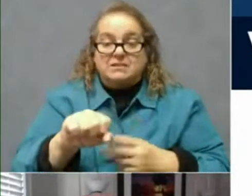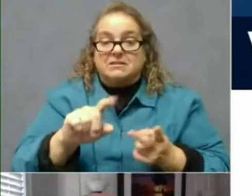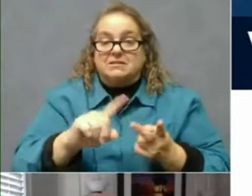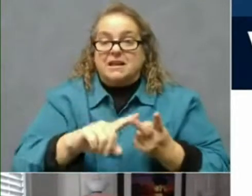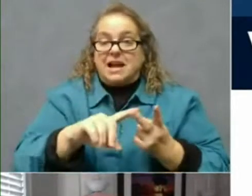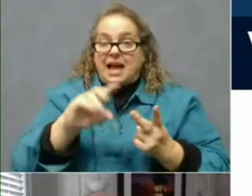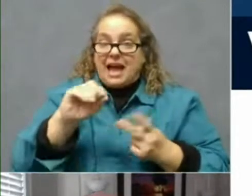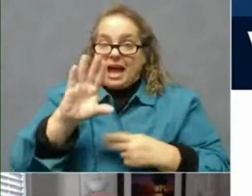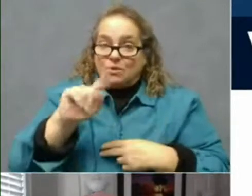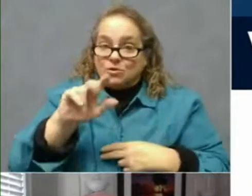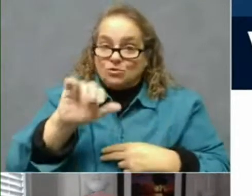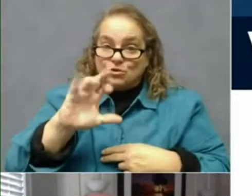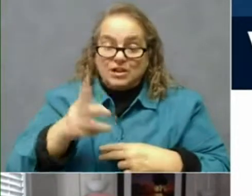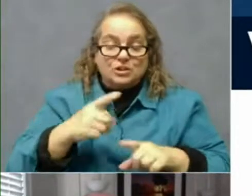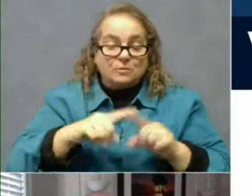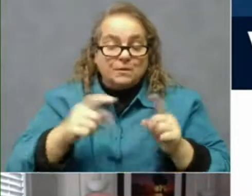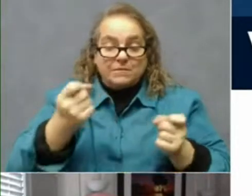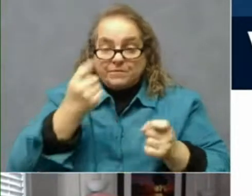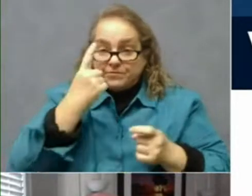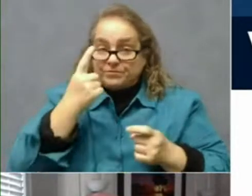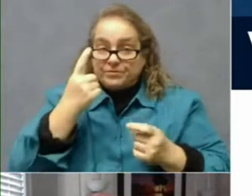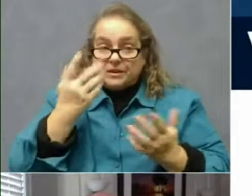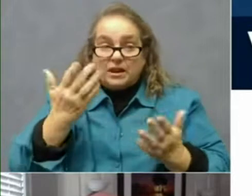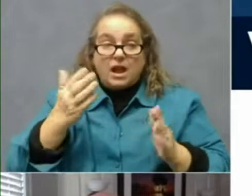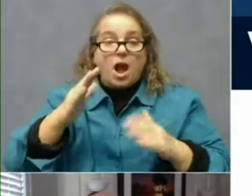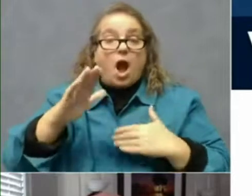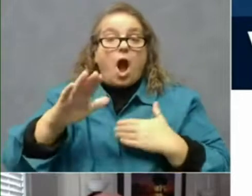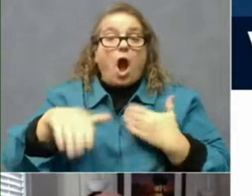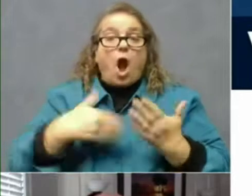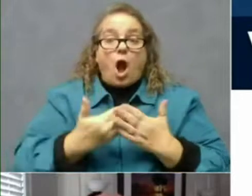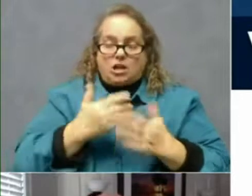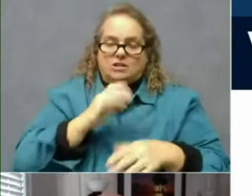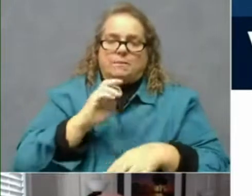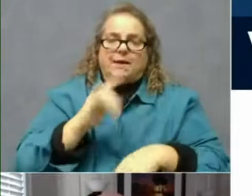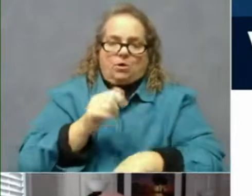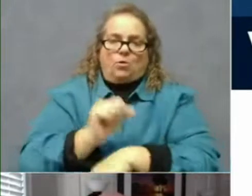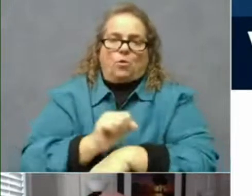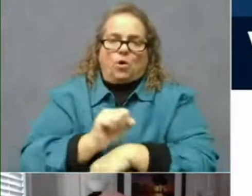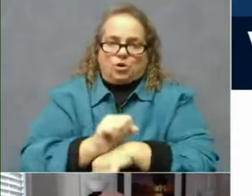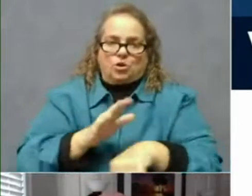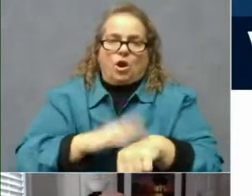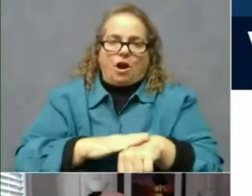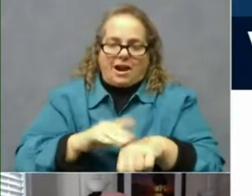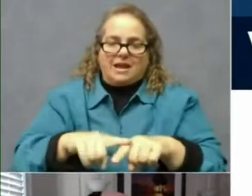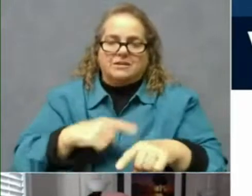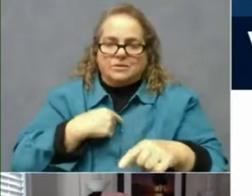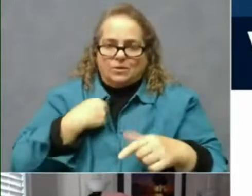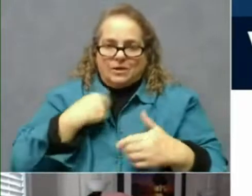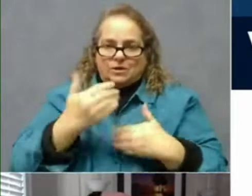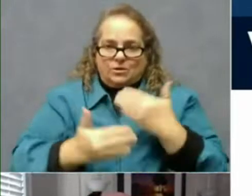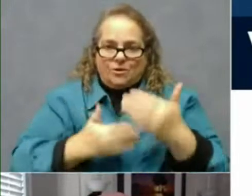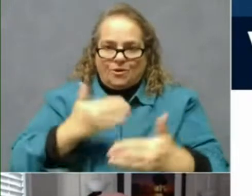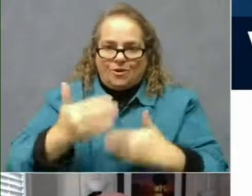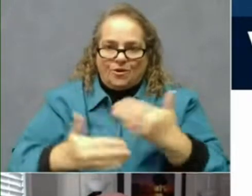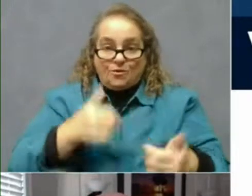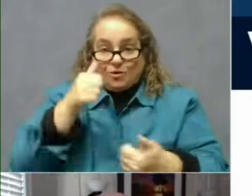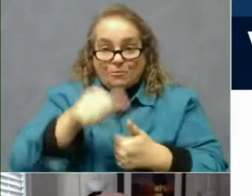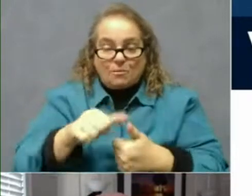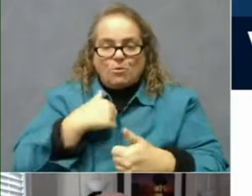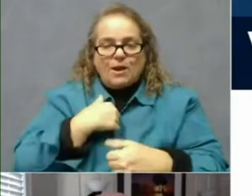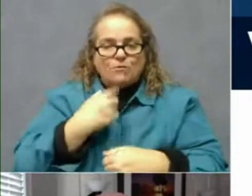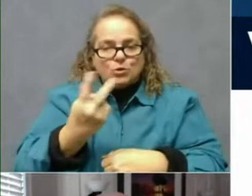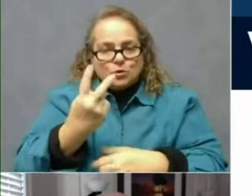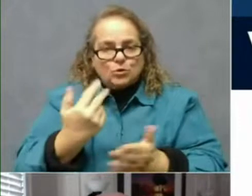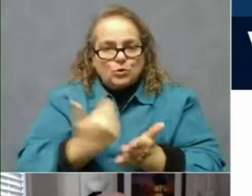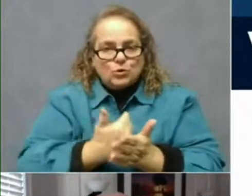stuff is all being worked on and built out as we go. Because remember, we had two new vaccines that came out on December